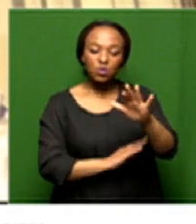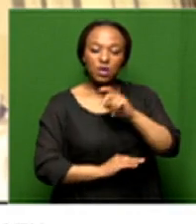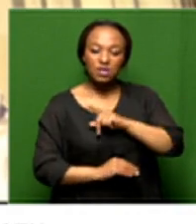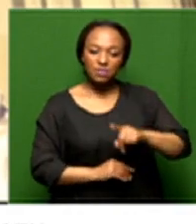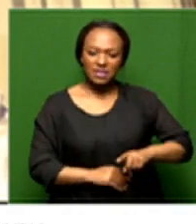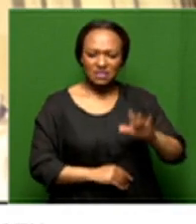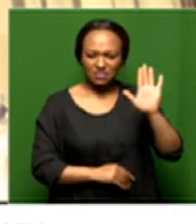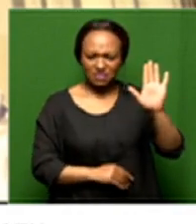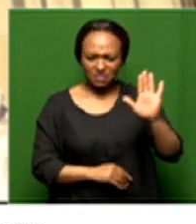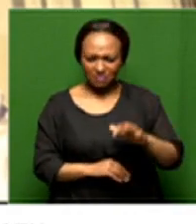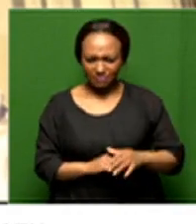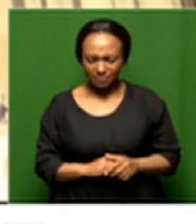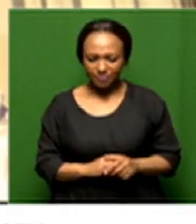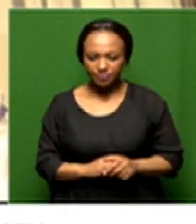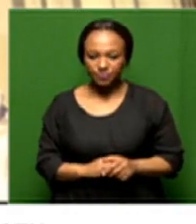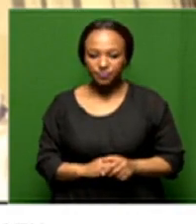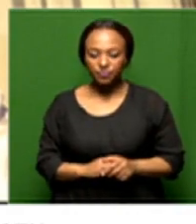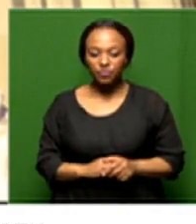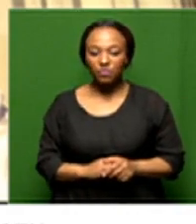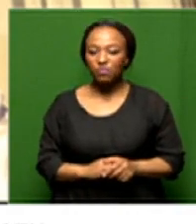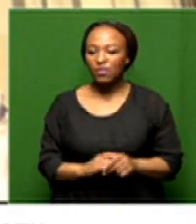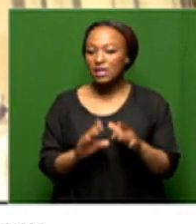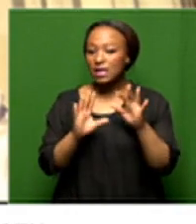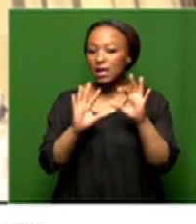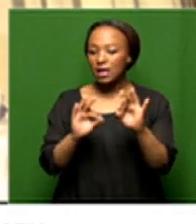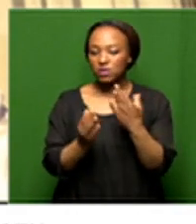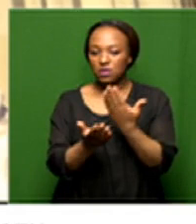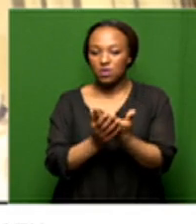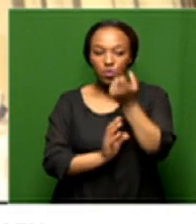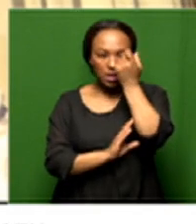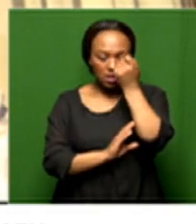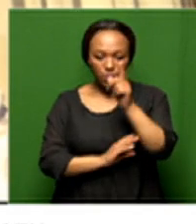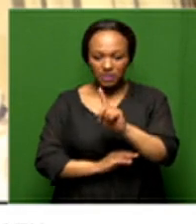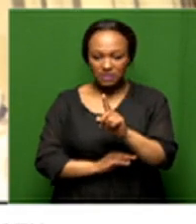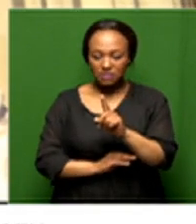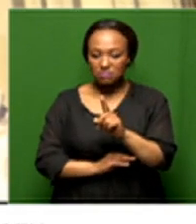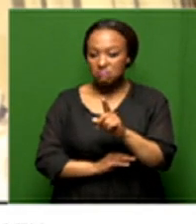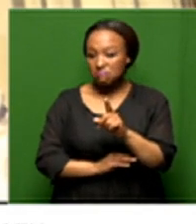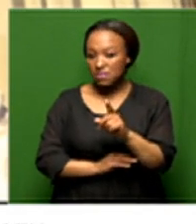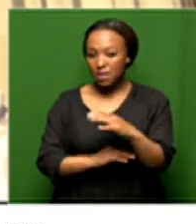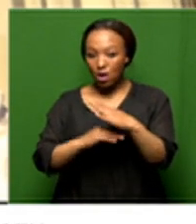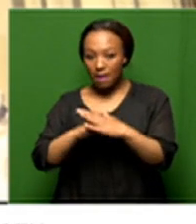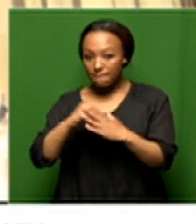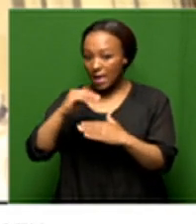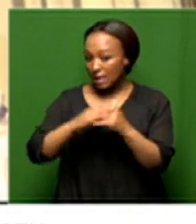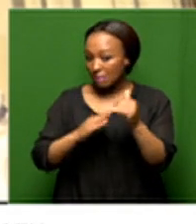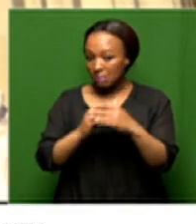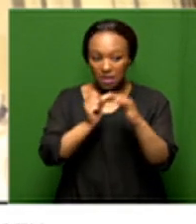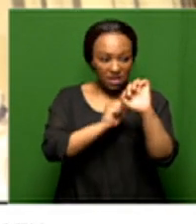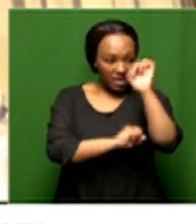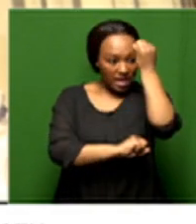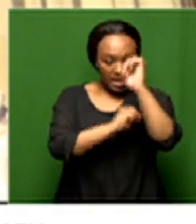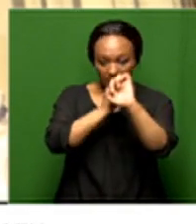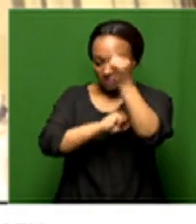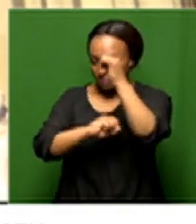so i mean what are the the concrete things that we can actually understand i mean are we going to be building factories are we going to be